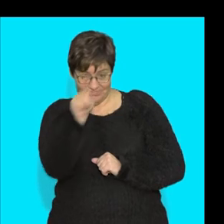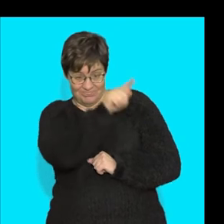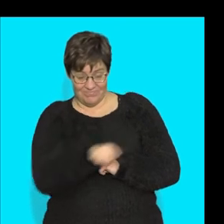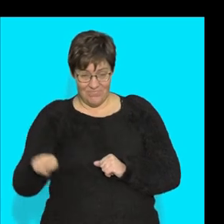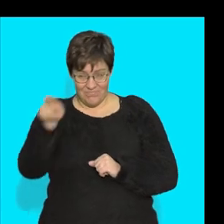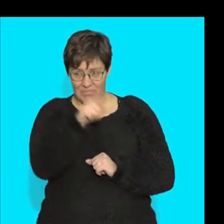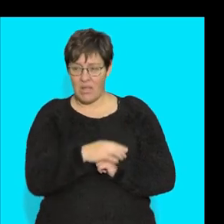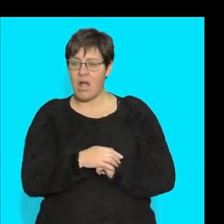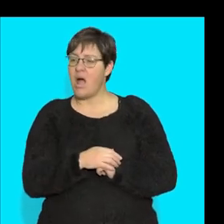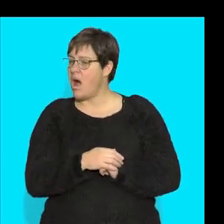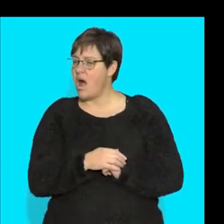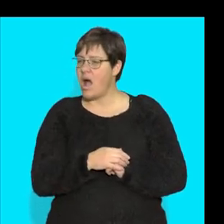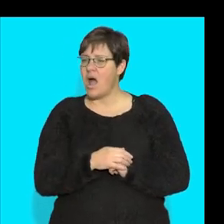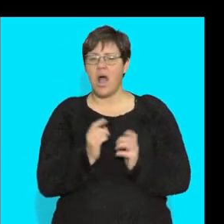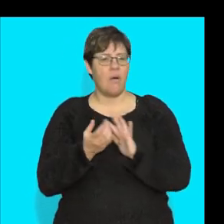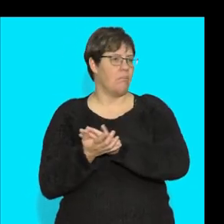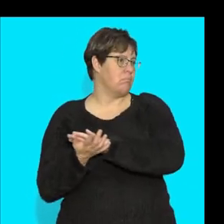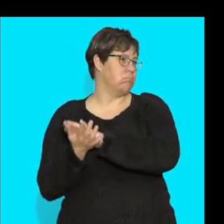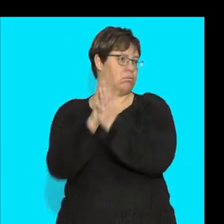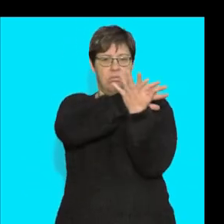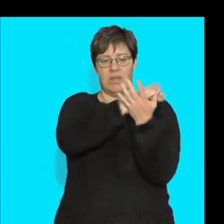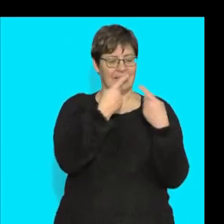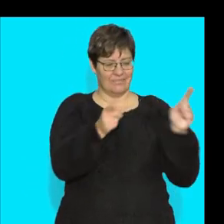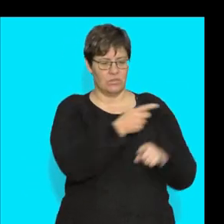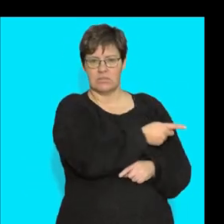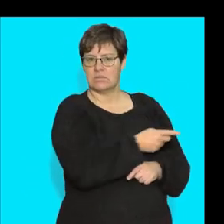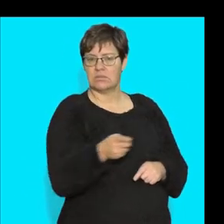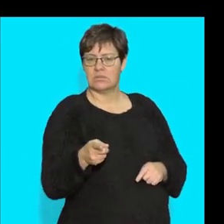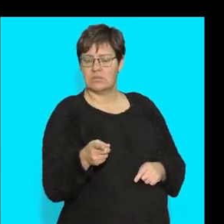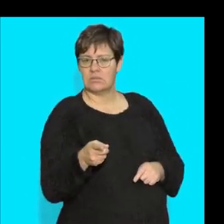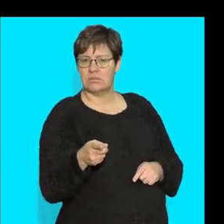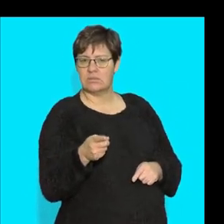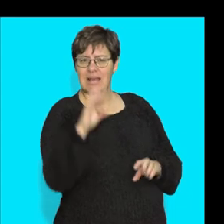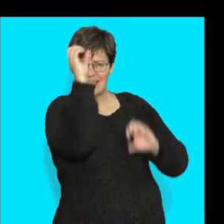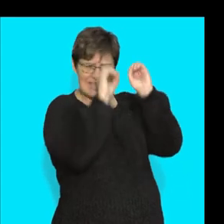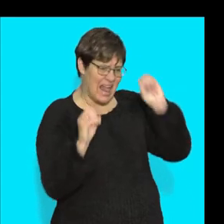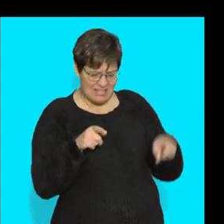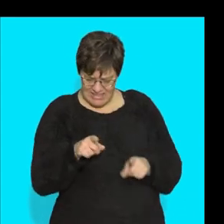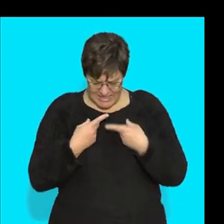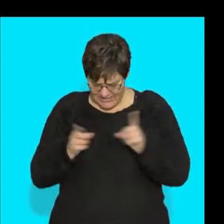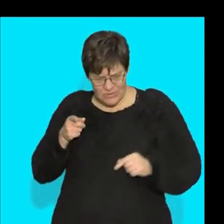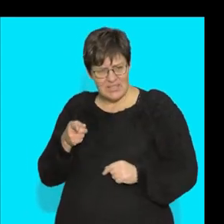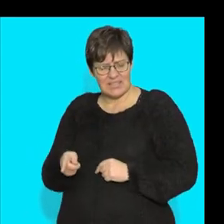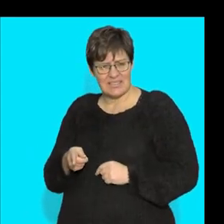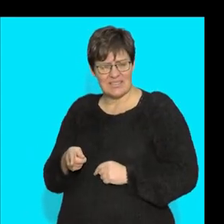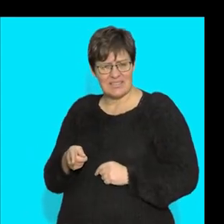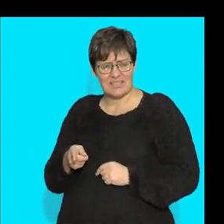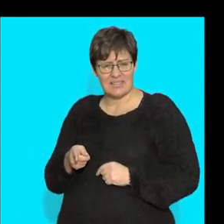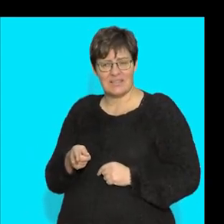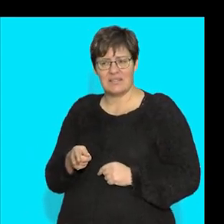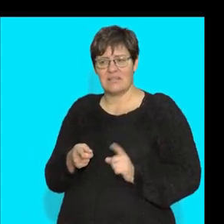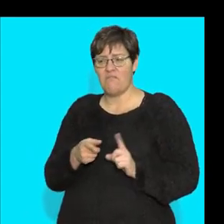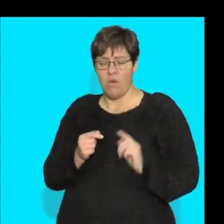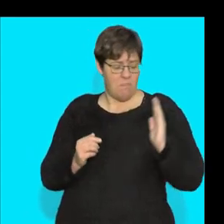blows everything out the water about what we know about cells. From here to